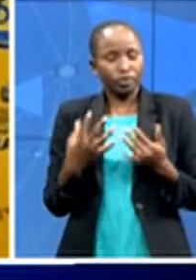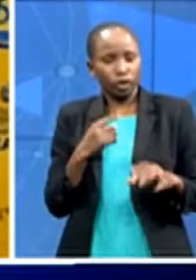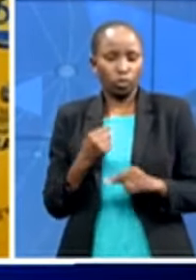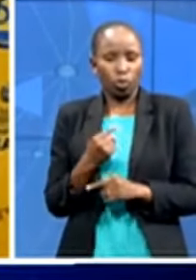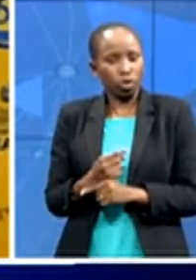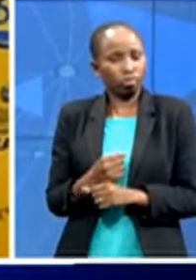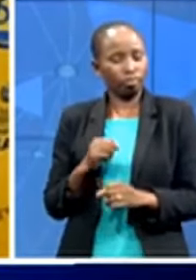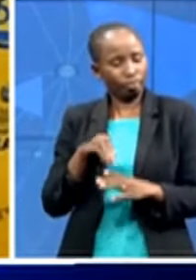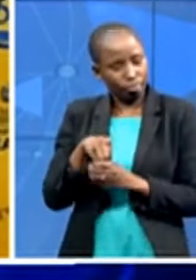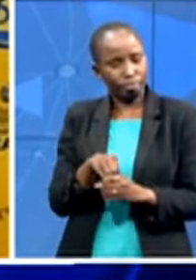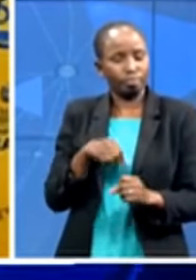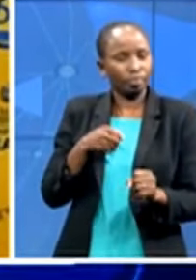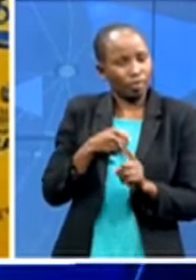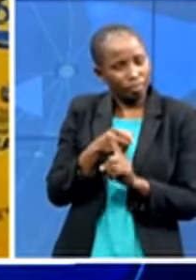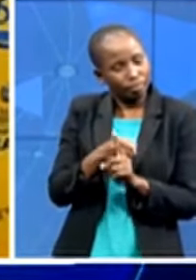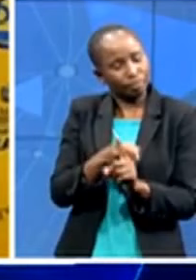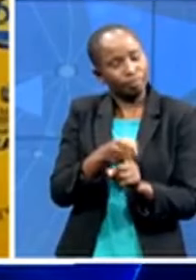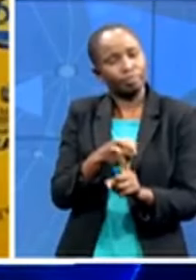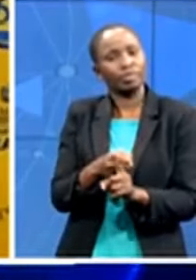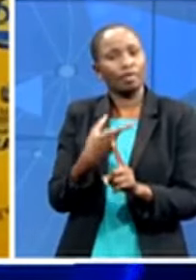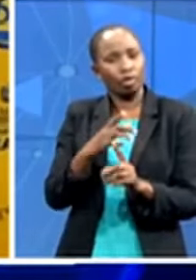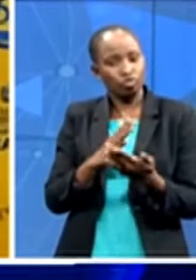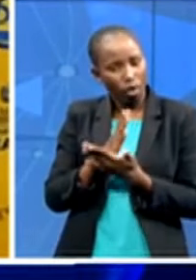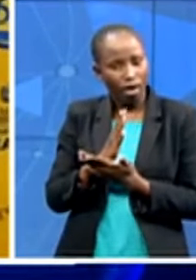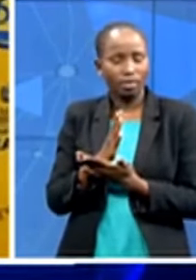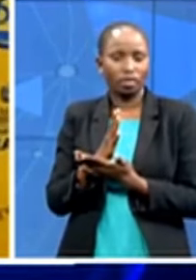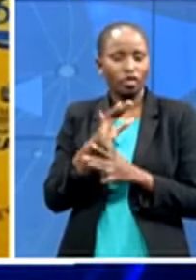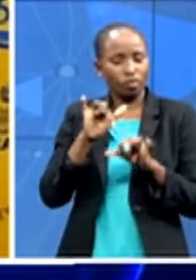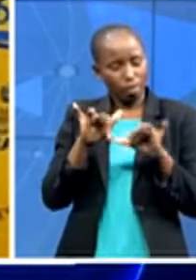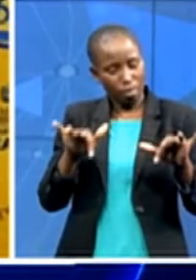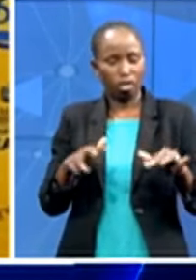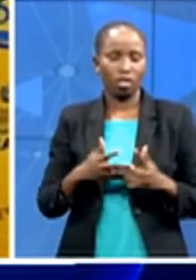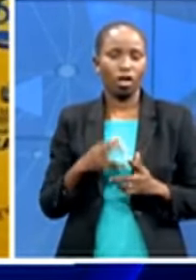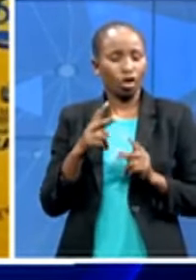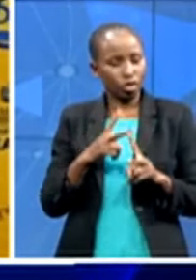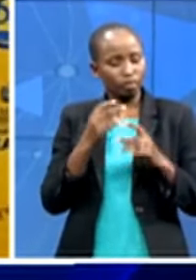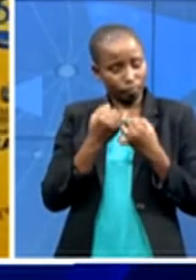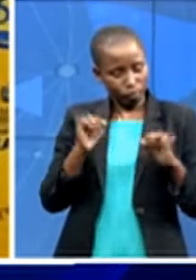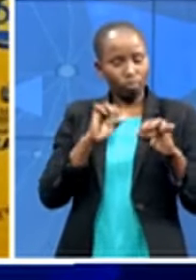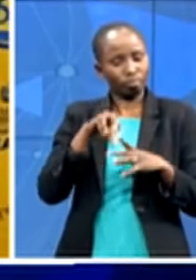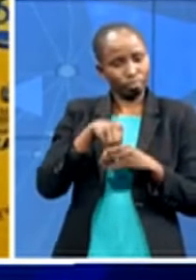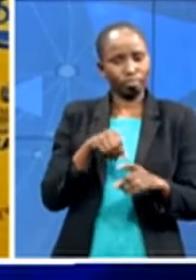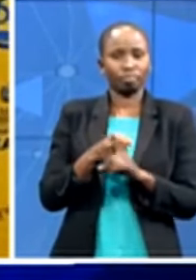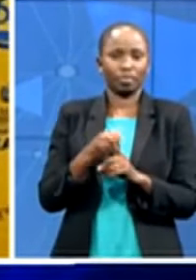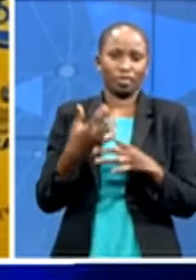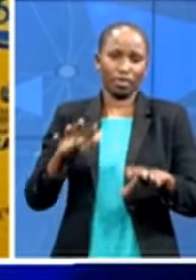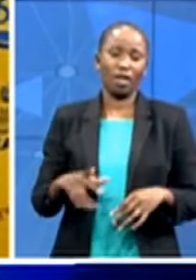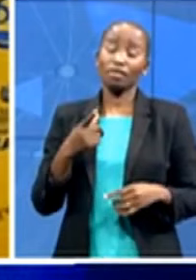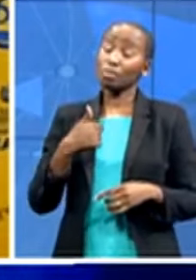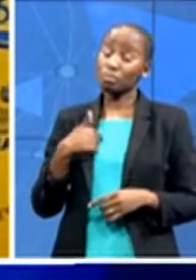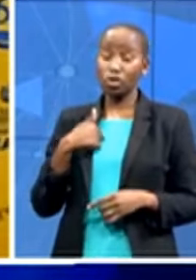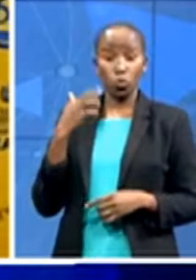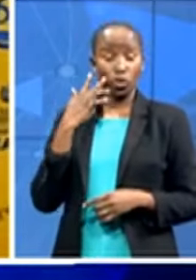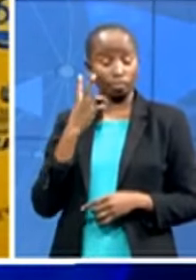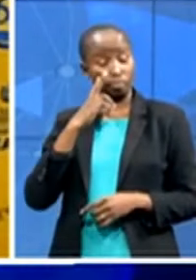the rights of the students and also for our freedom so for me it's like when you have your your mentors